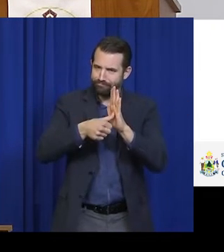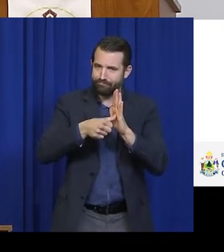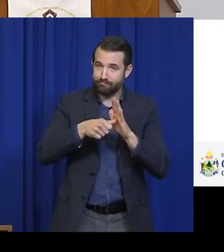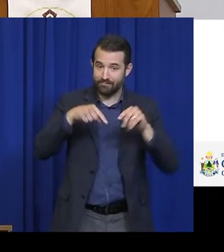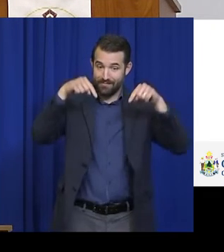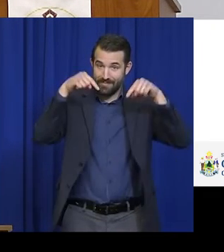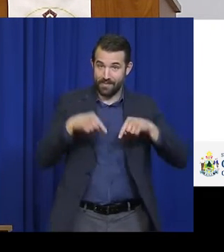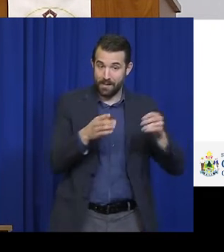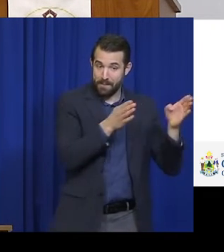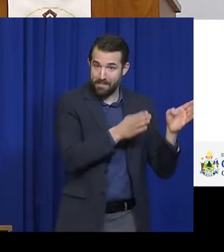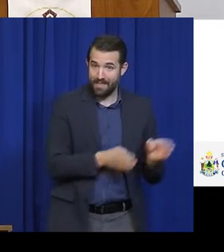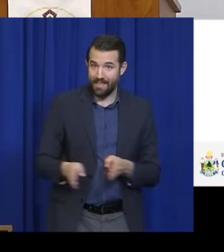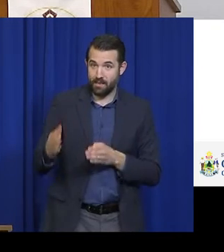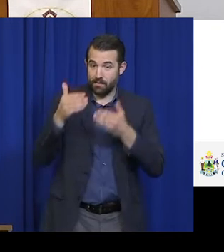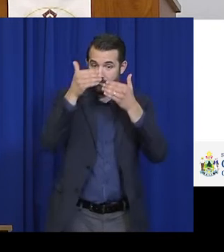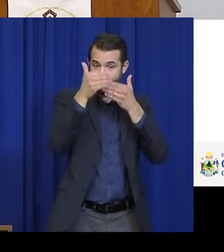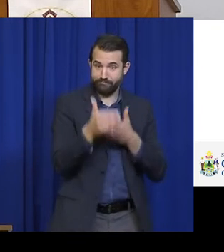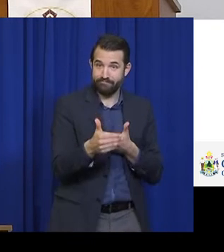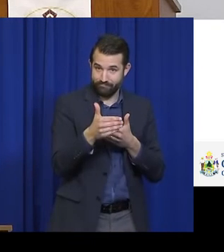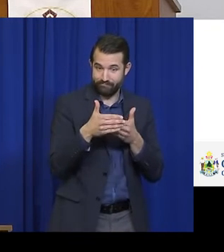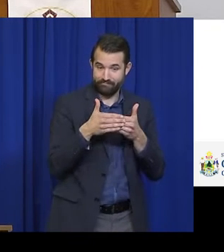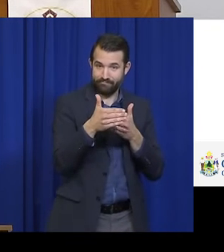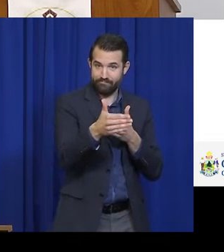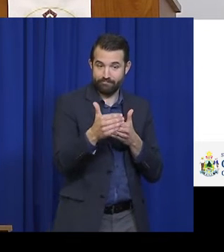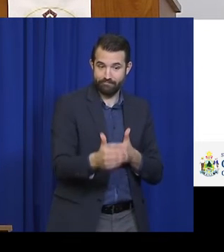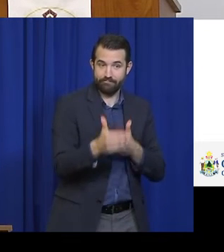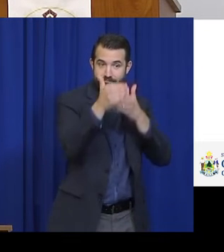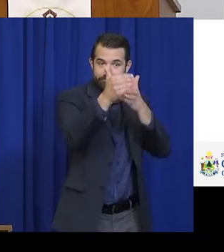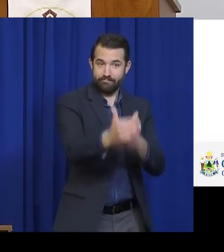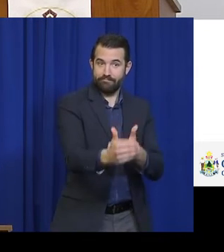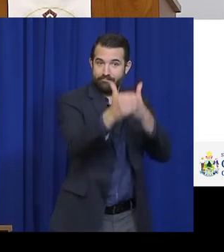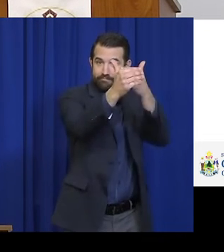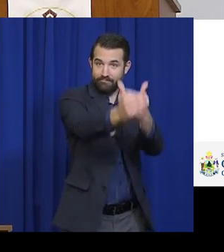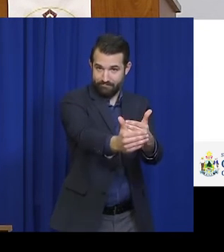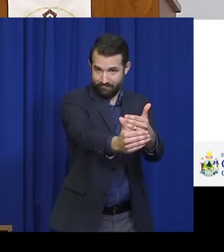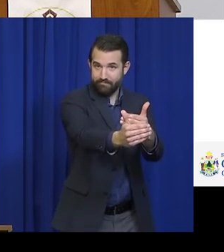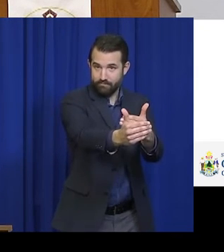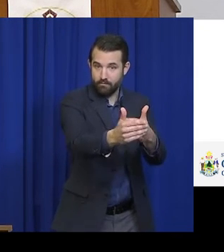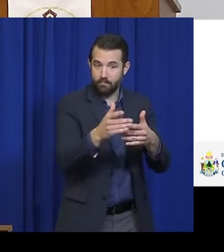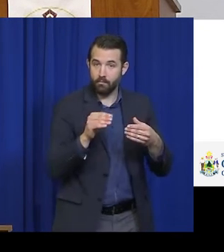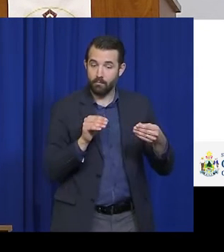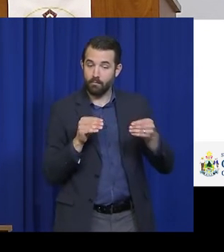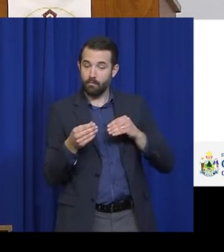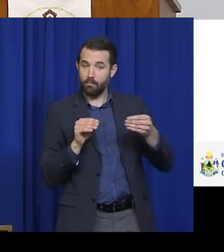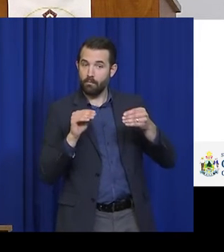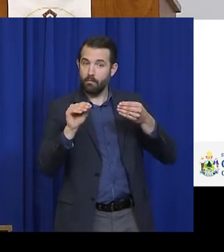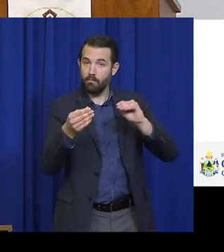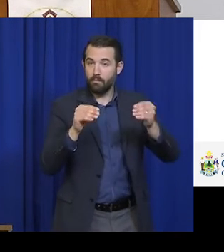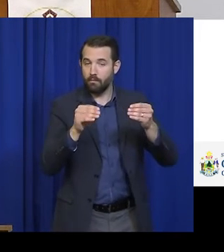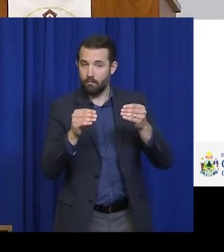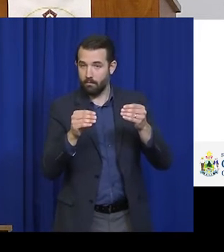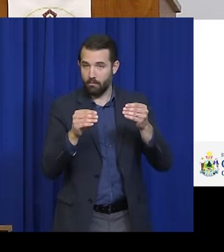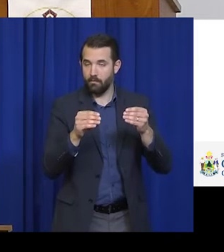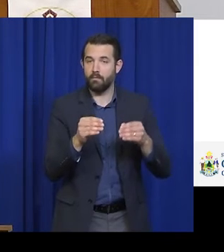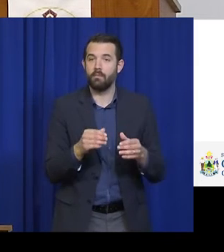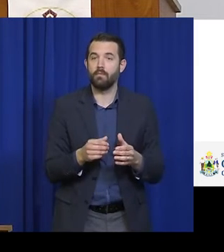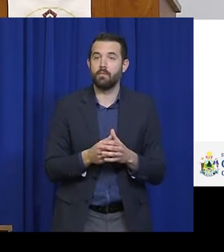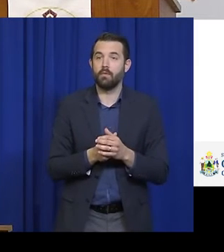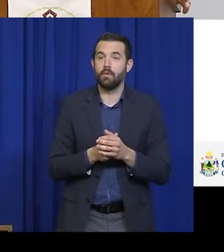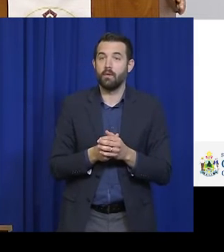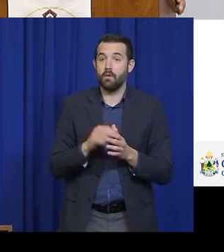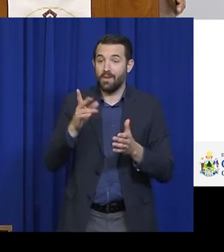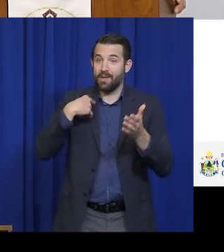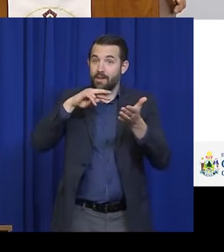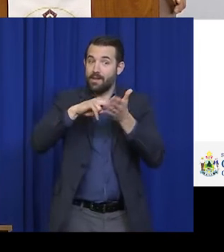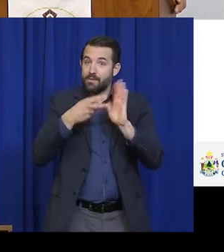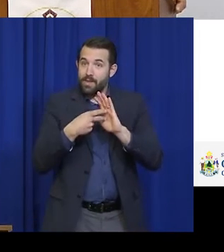for slowly restarting our economy. It should not lure Maine people into thinking that the pandemic is almost